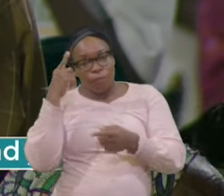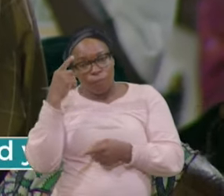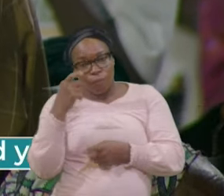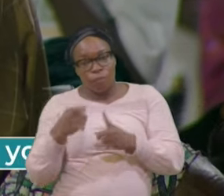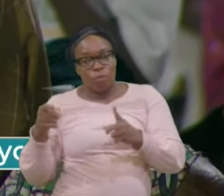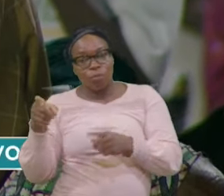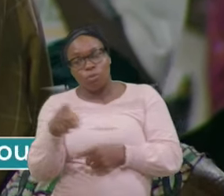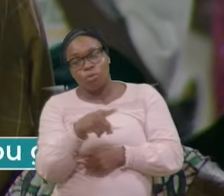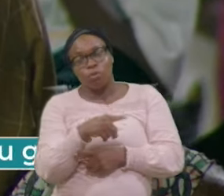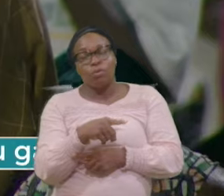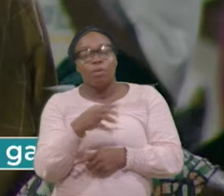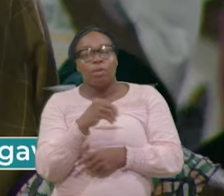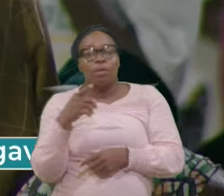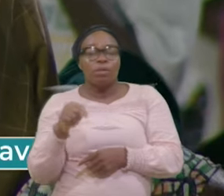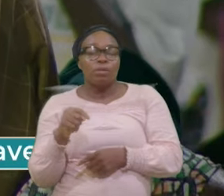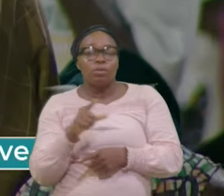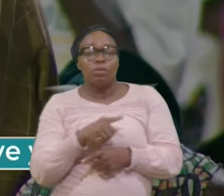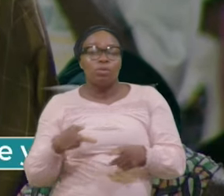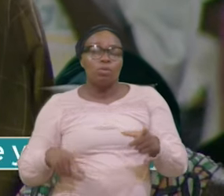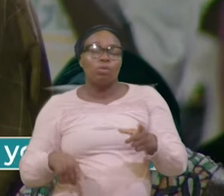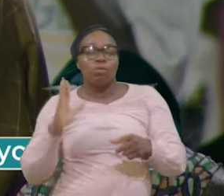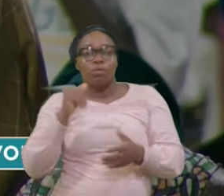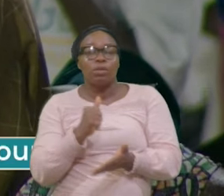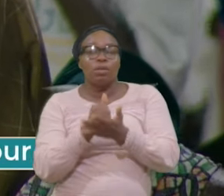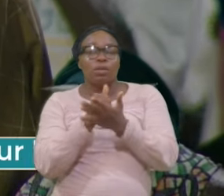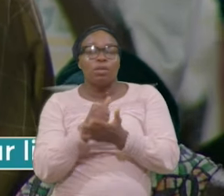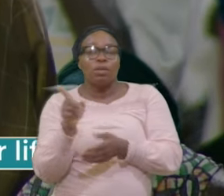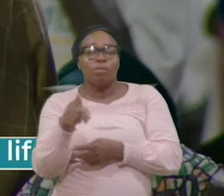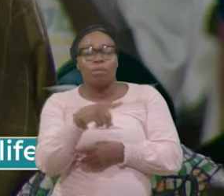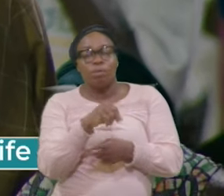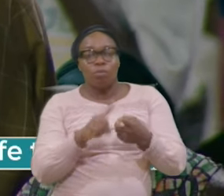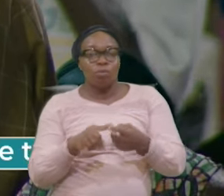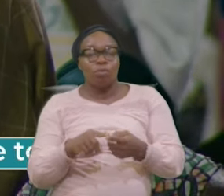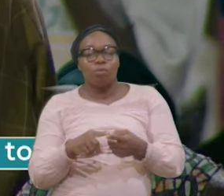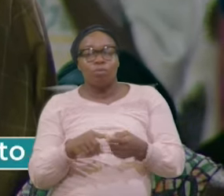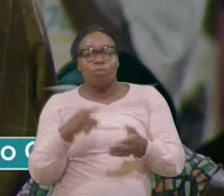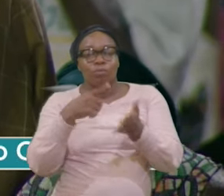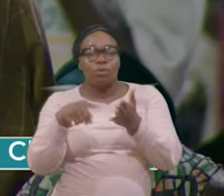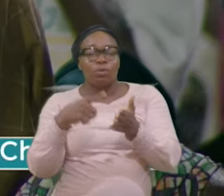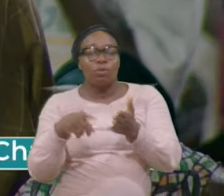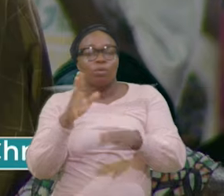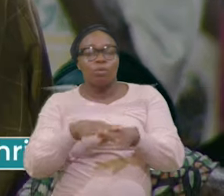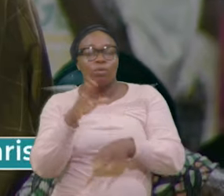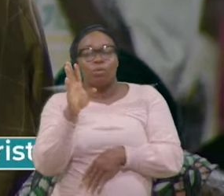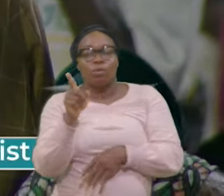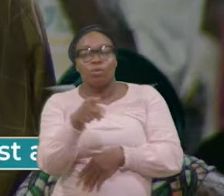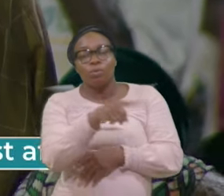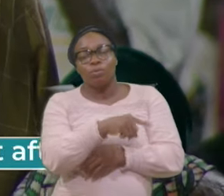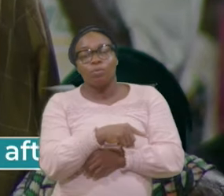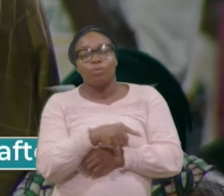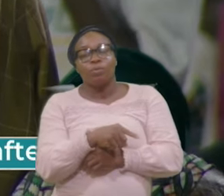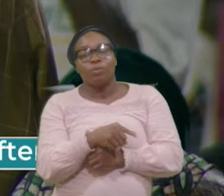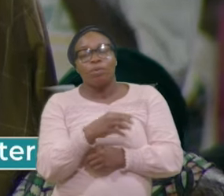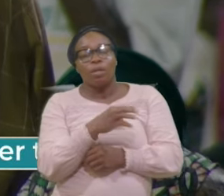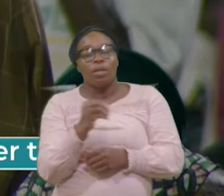Them As We Follow Up On Them Please Keep Standing Please Be Excited